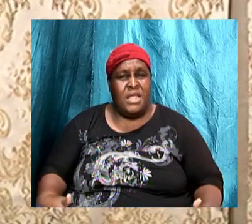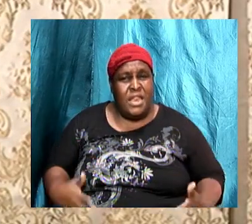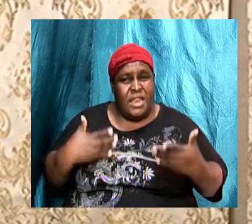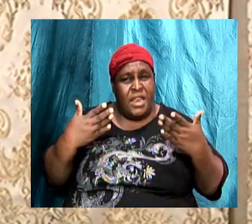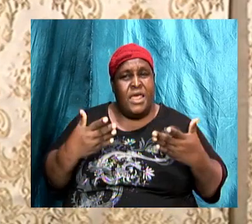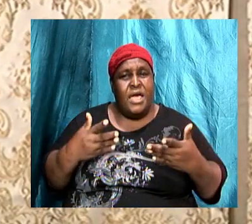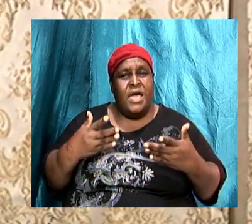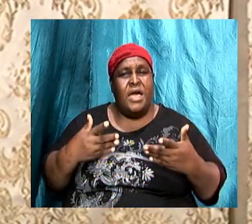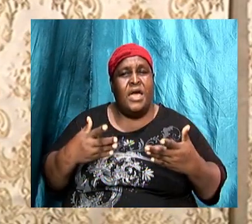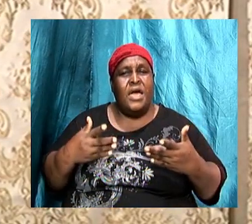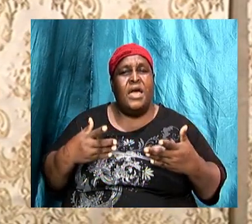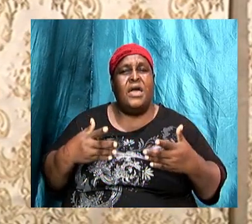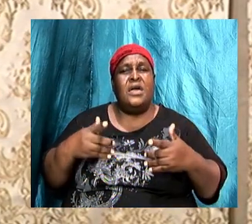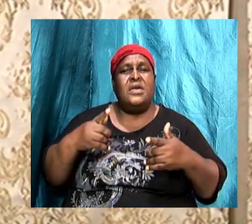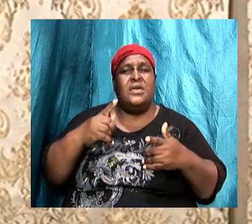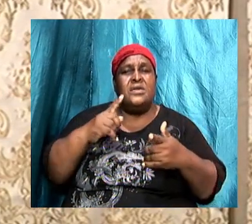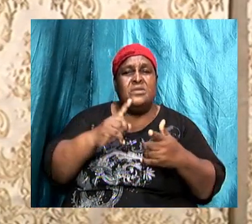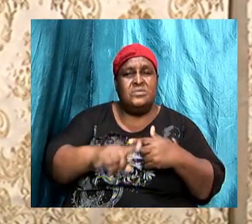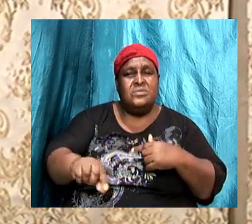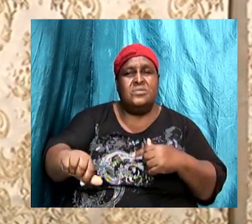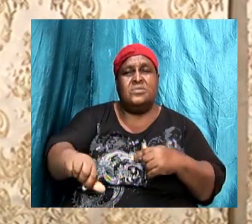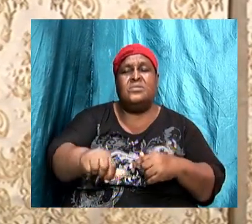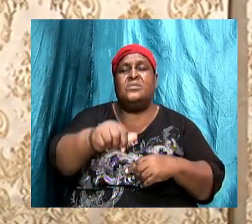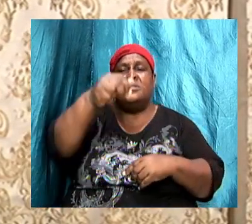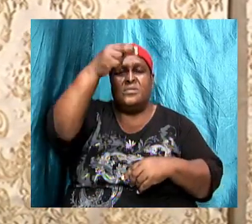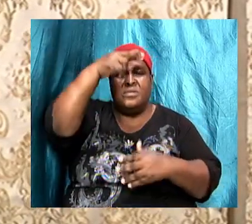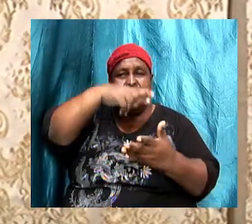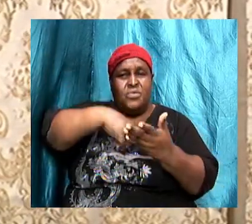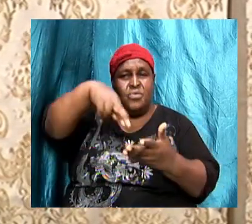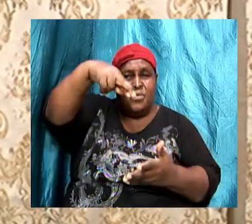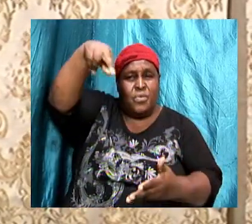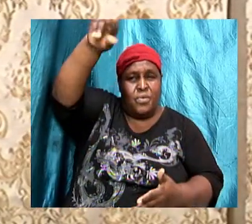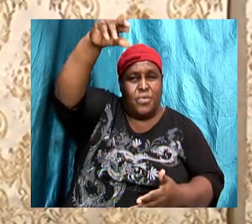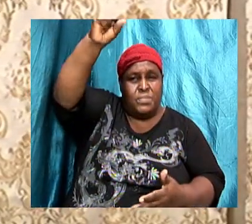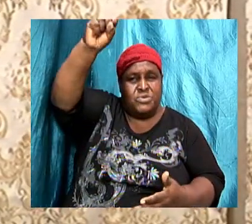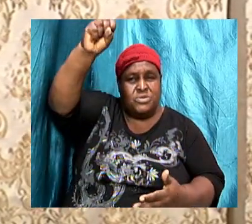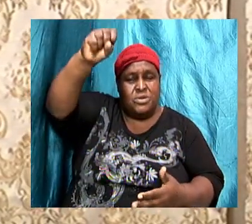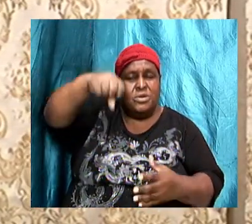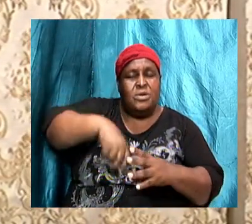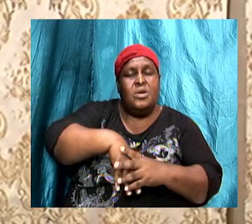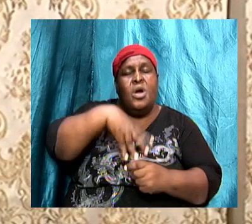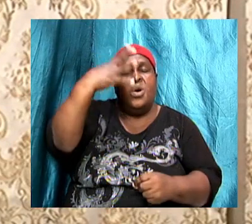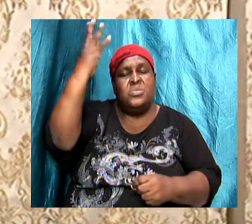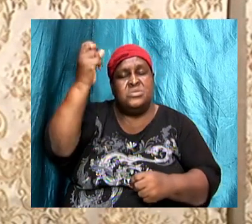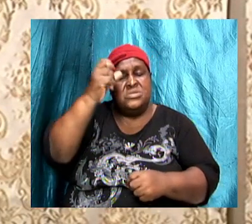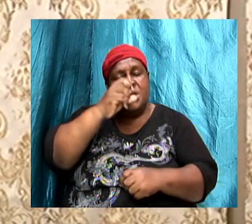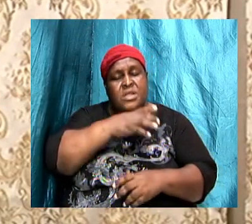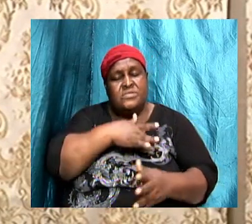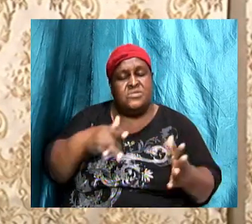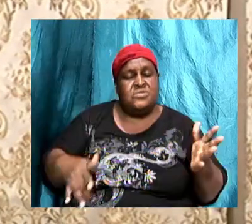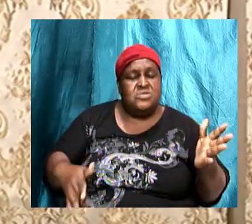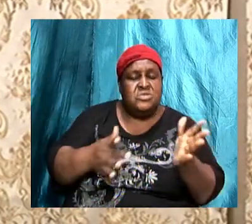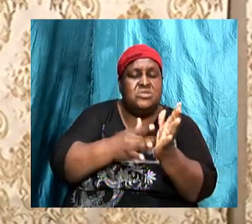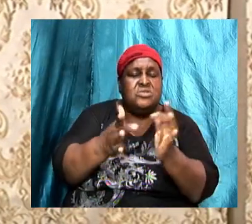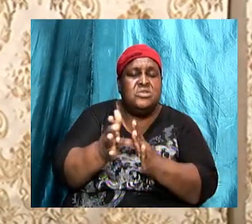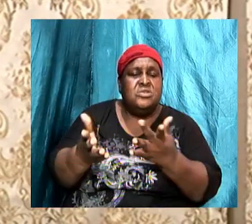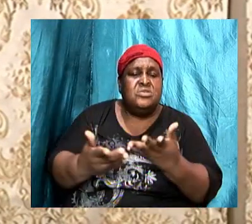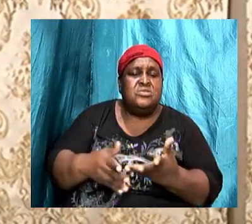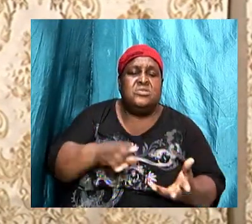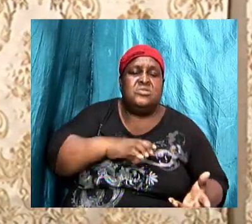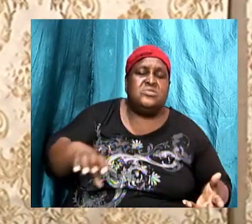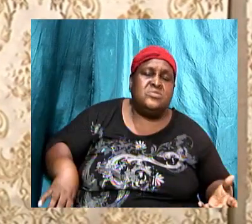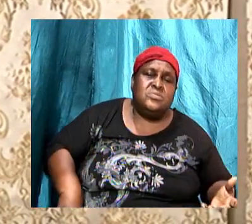of the church of Jesus Christ, there is no other body that is going to allow us to move from